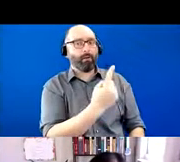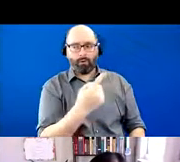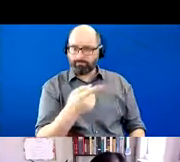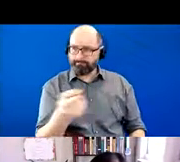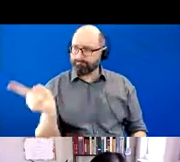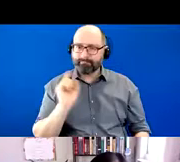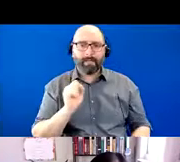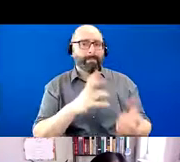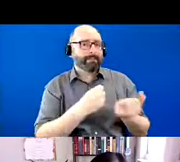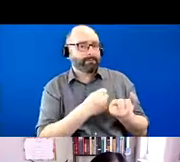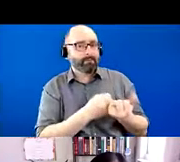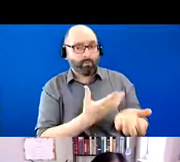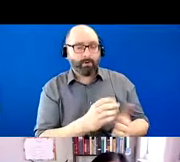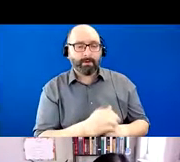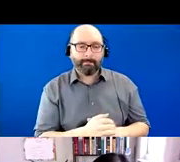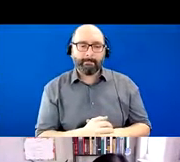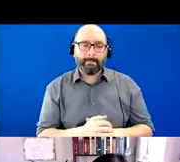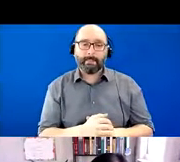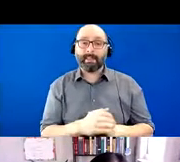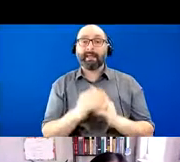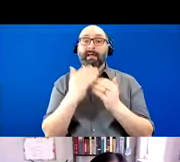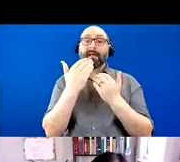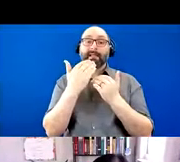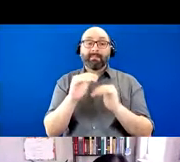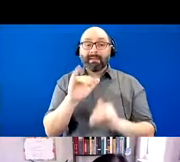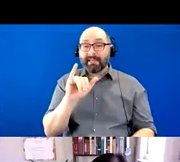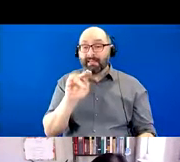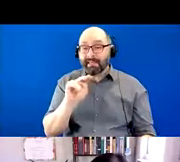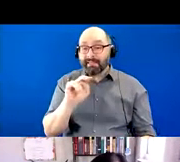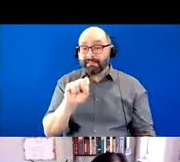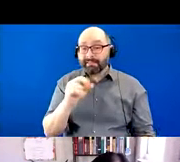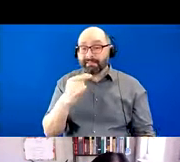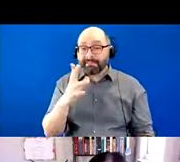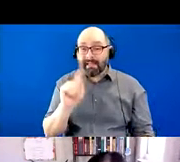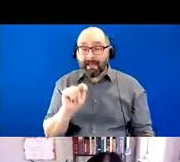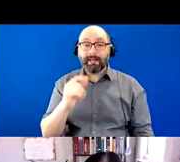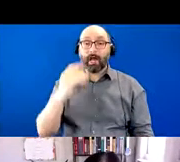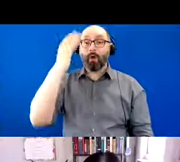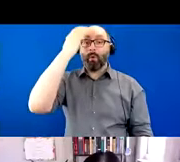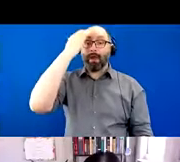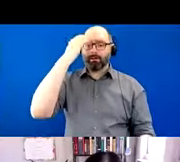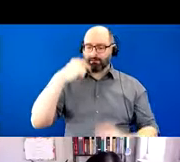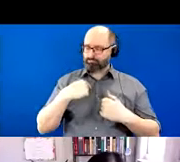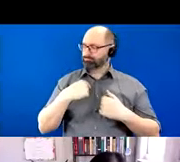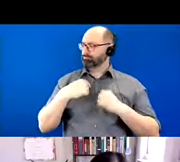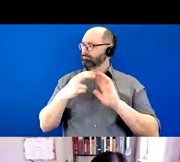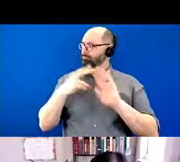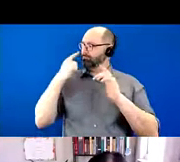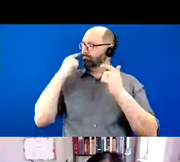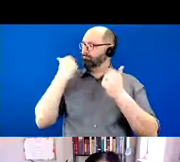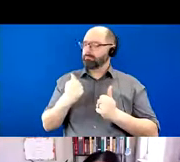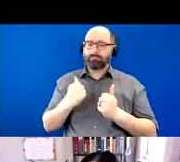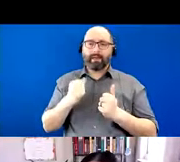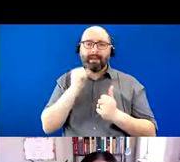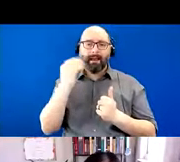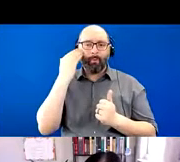Having, you know, limited insight or limited awareness of cognitive decline is a common feature of Alzheimer's disease and